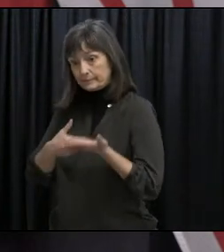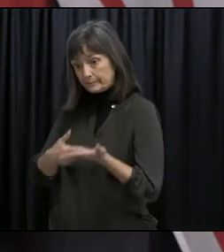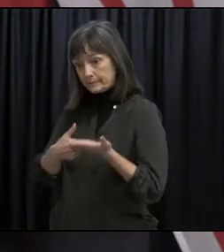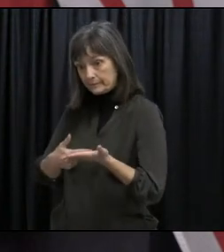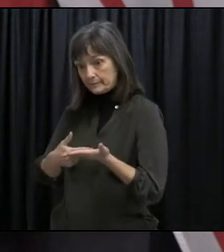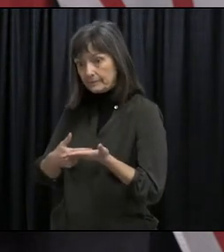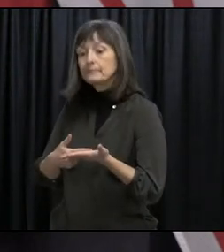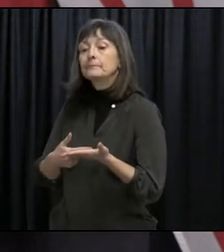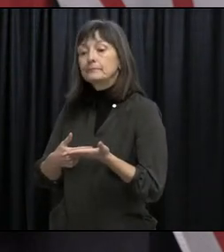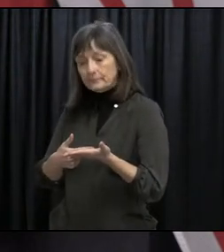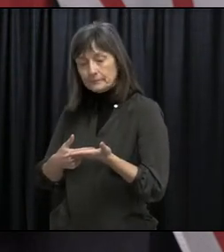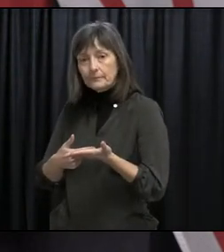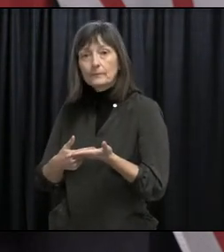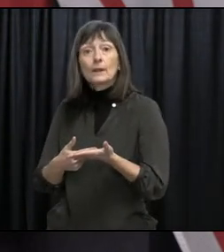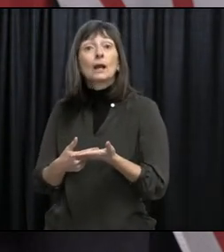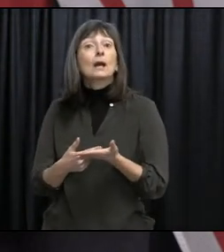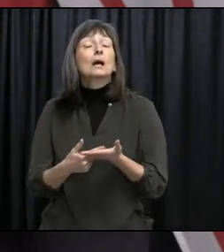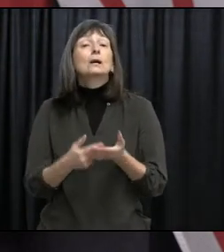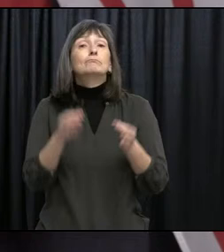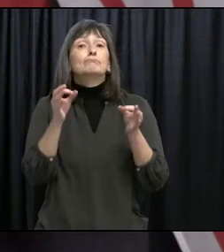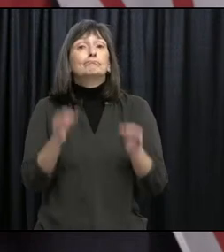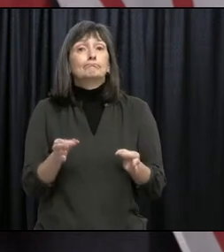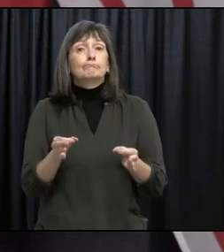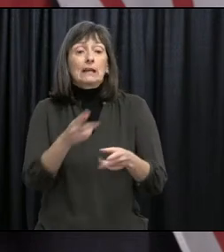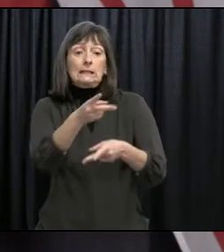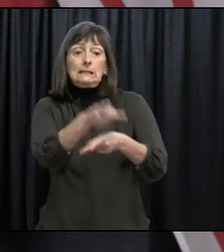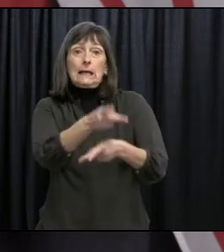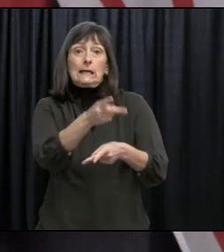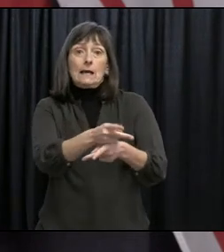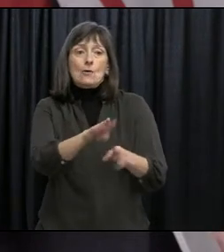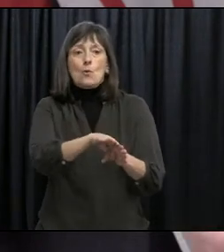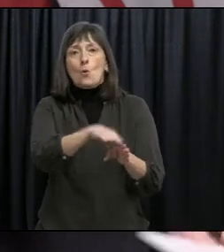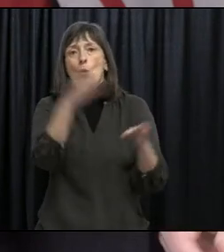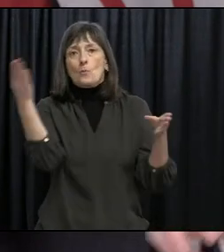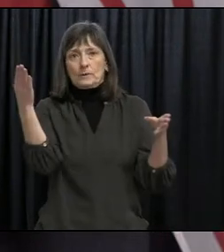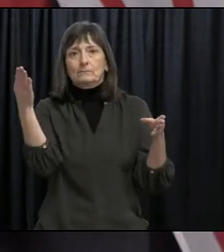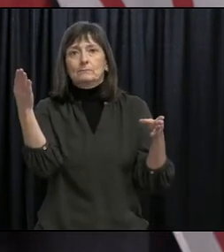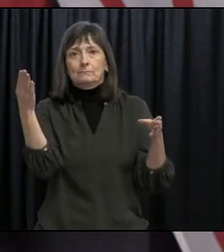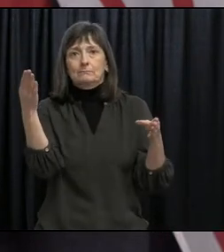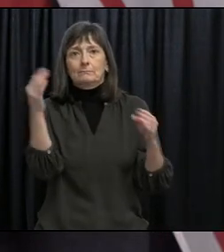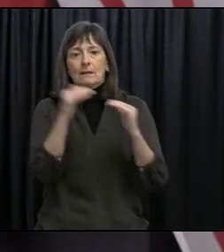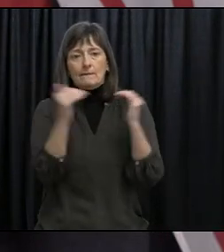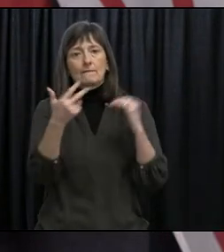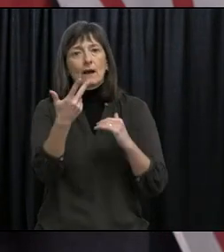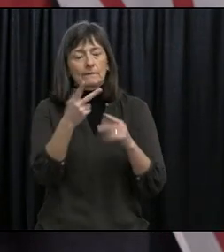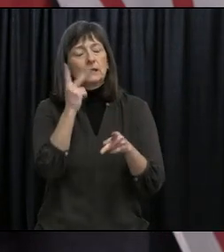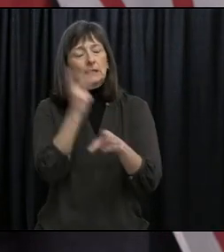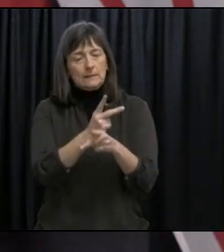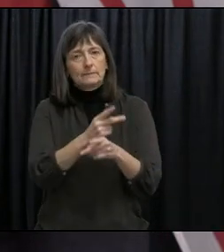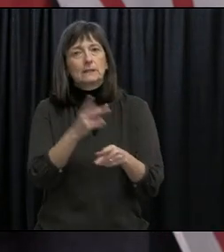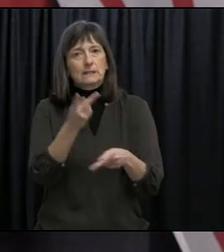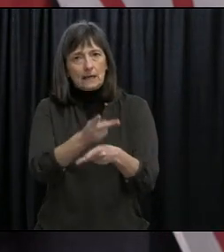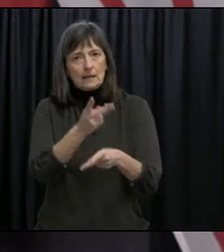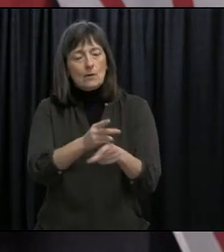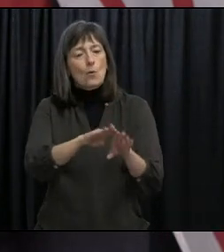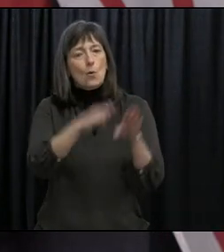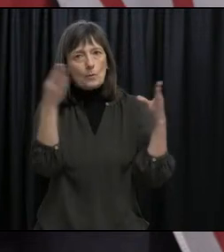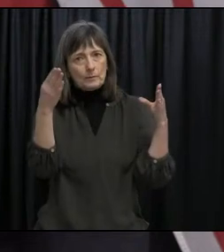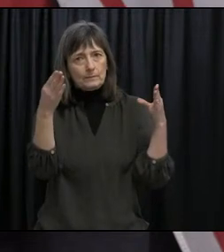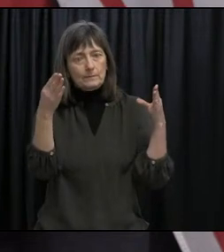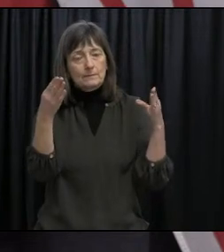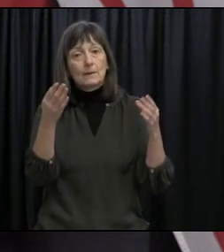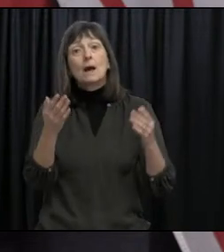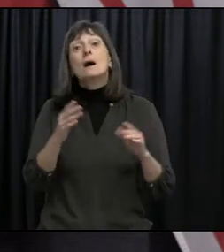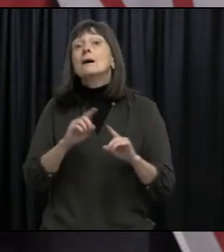made to allow regulated child care services to remain open during Alert Level 5. However, the